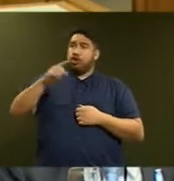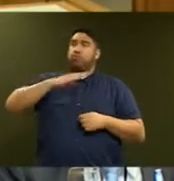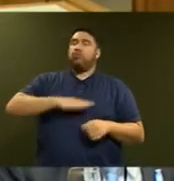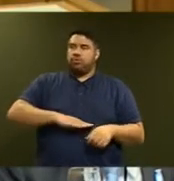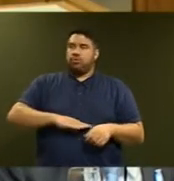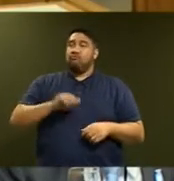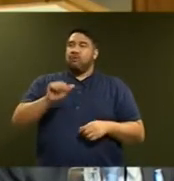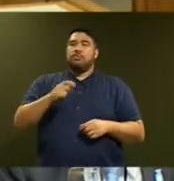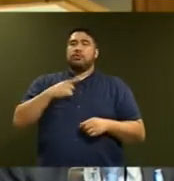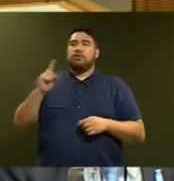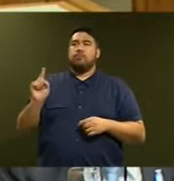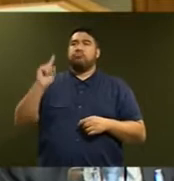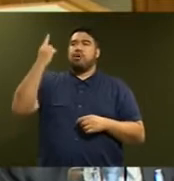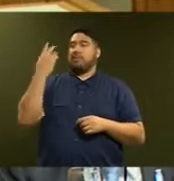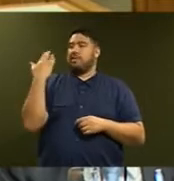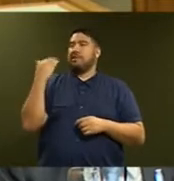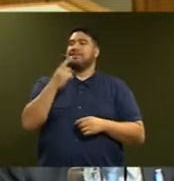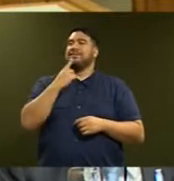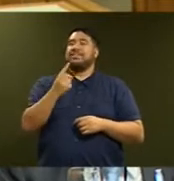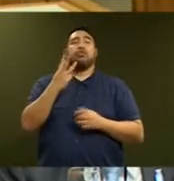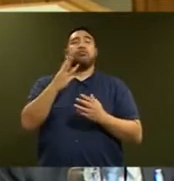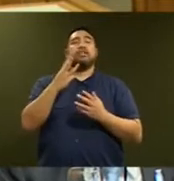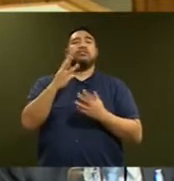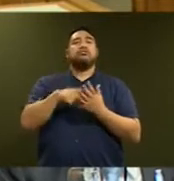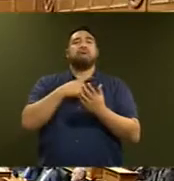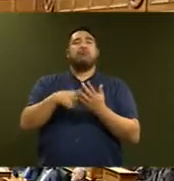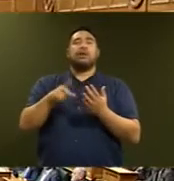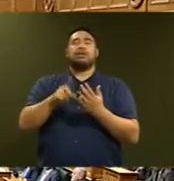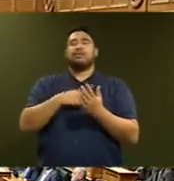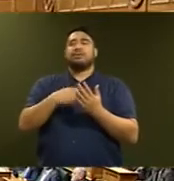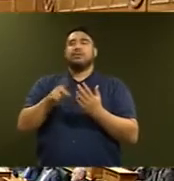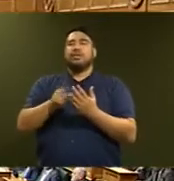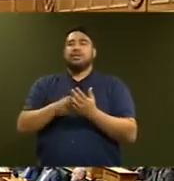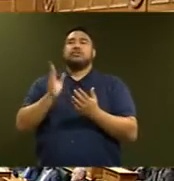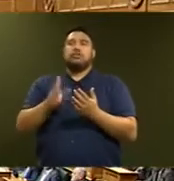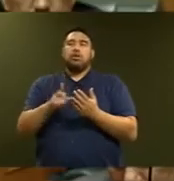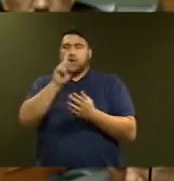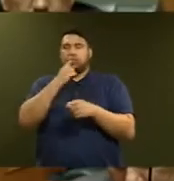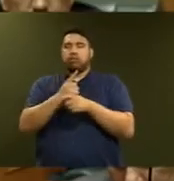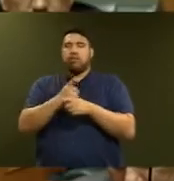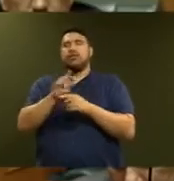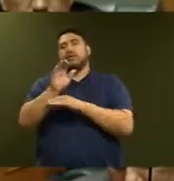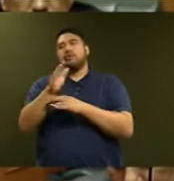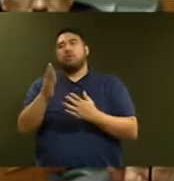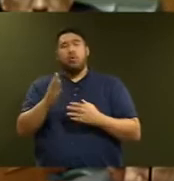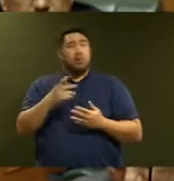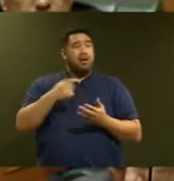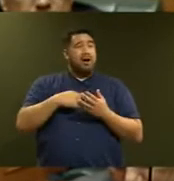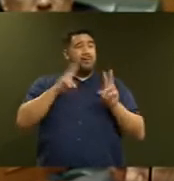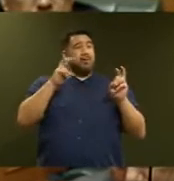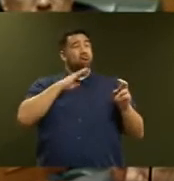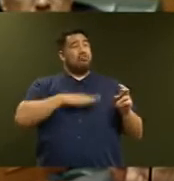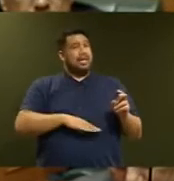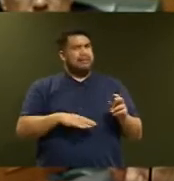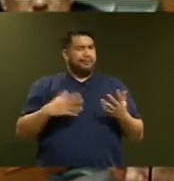state that three strikes is still on the table? Mr Speaker, it's not a question of being relieved about anything